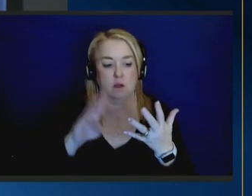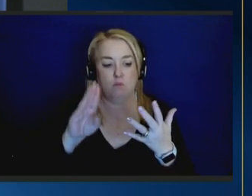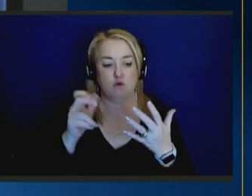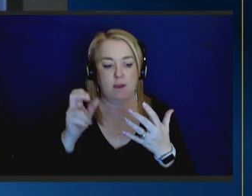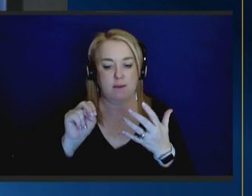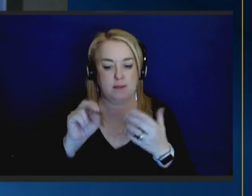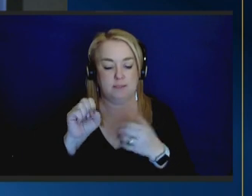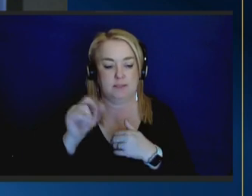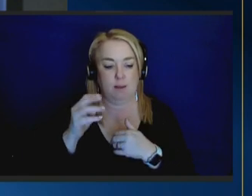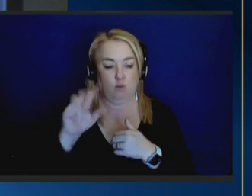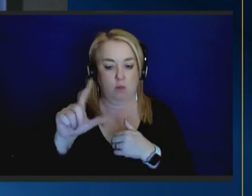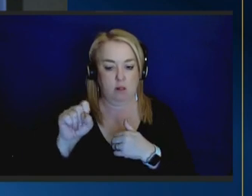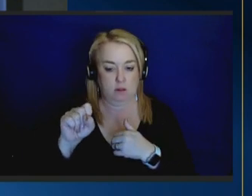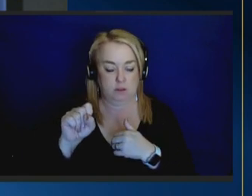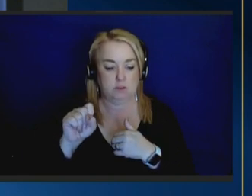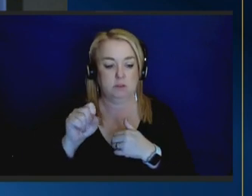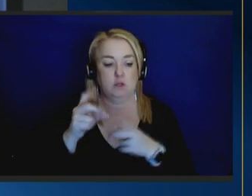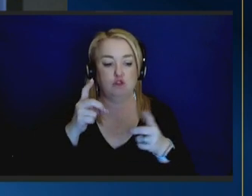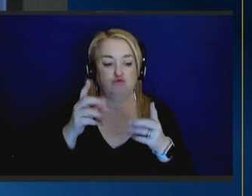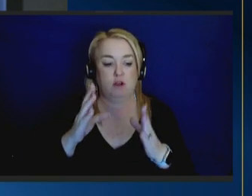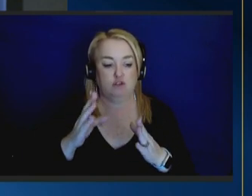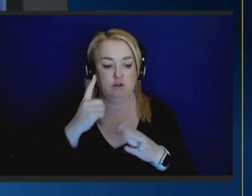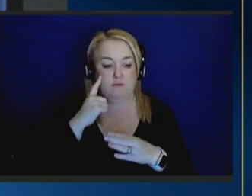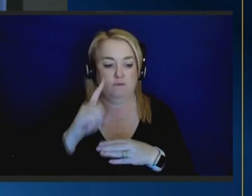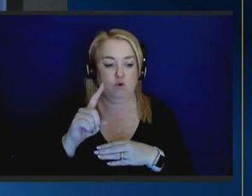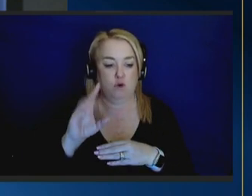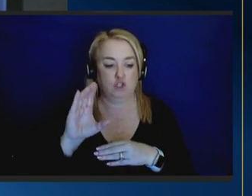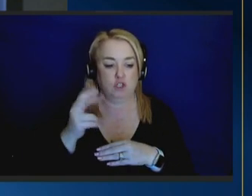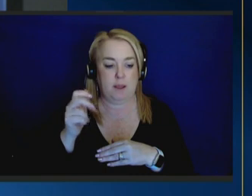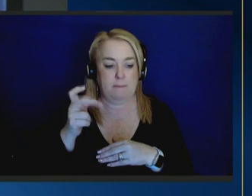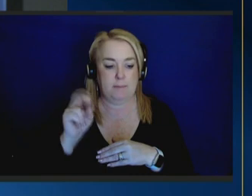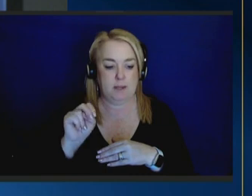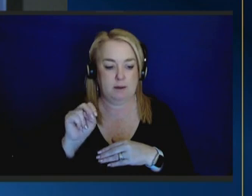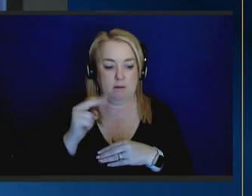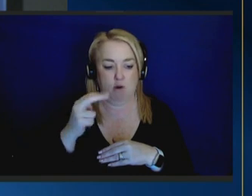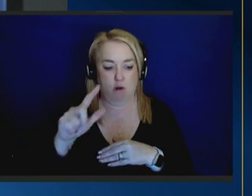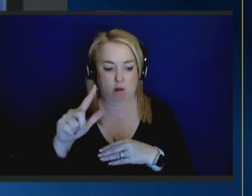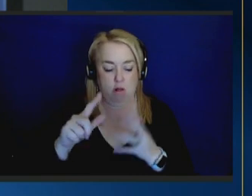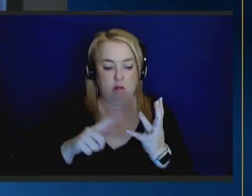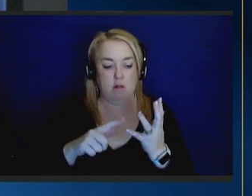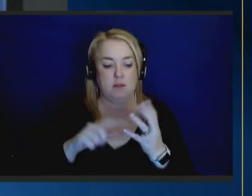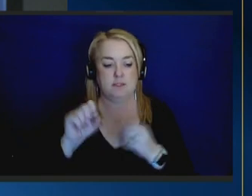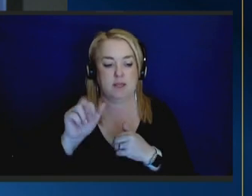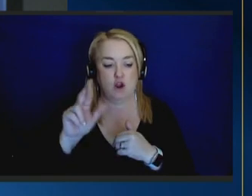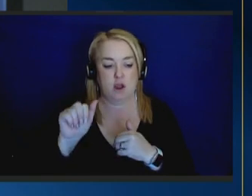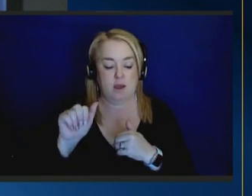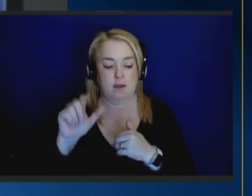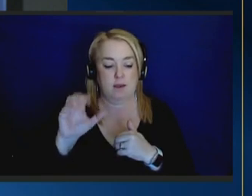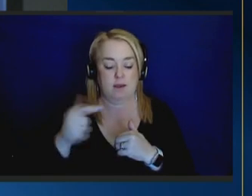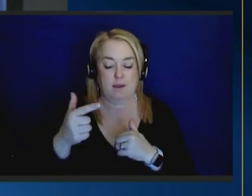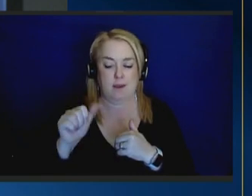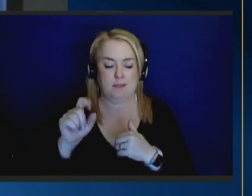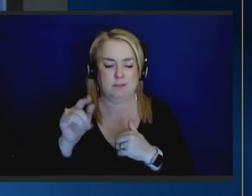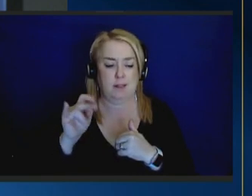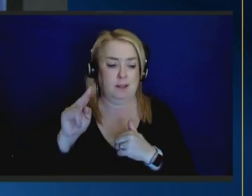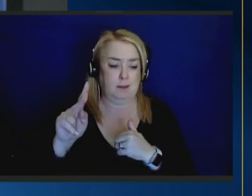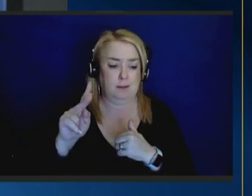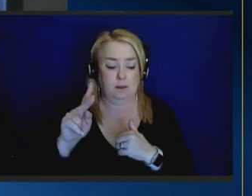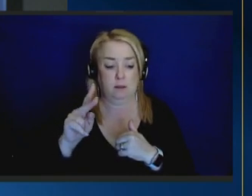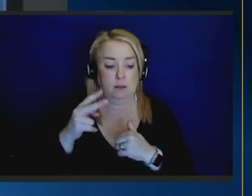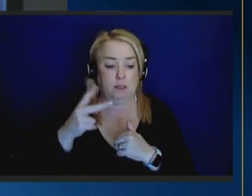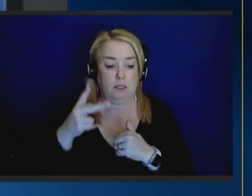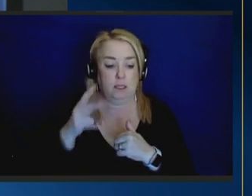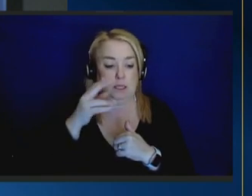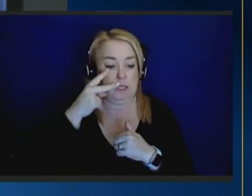director of chapin hall chapin hall sarah castellick executive director of the national indian child